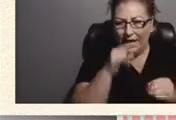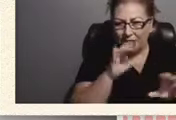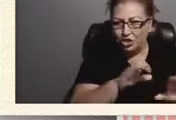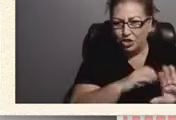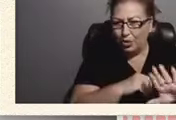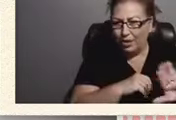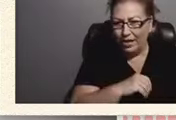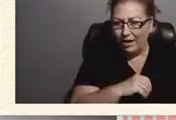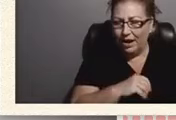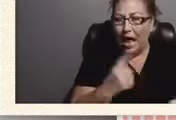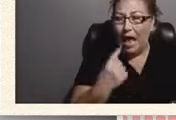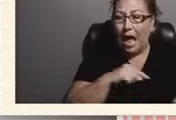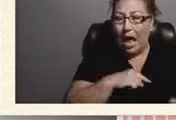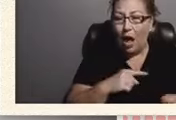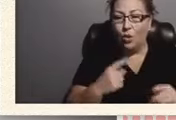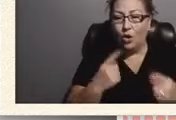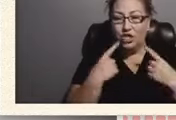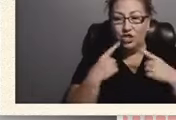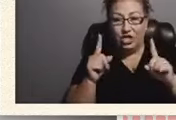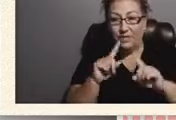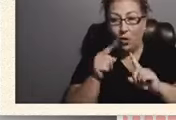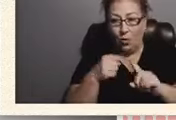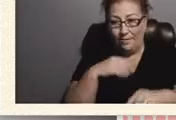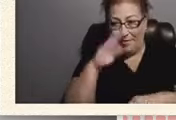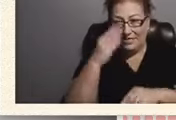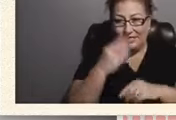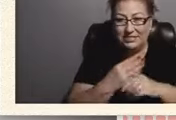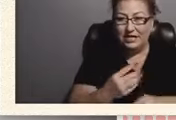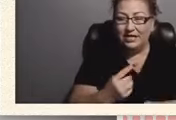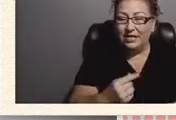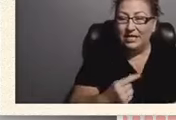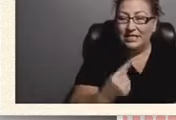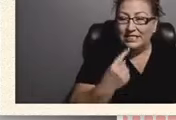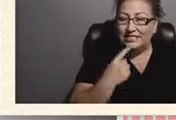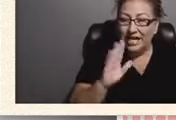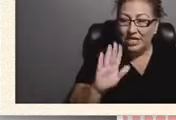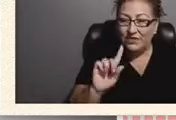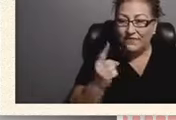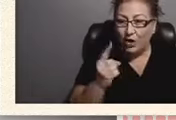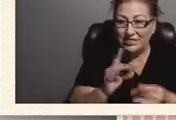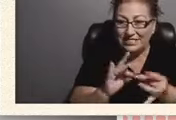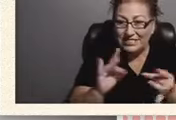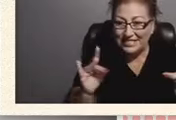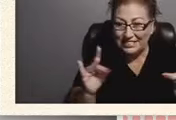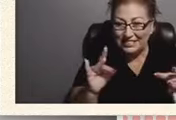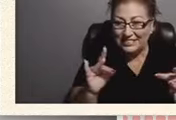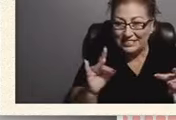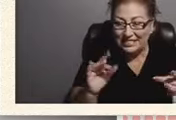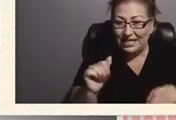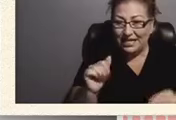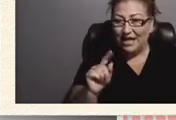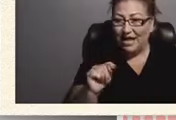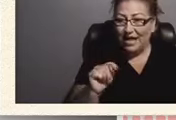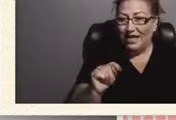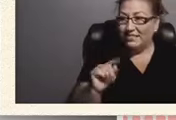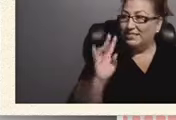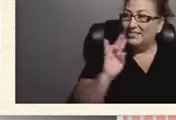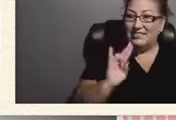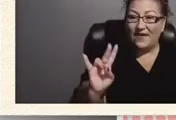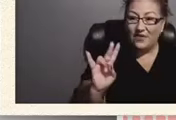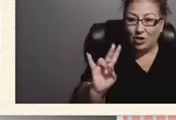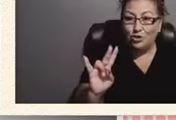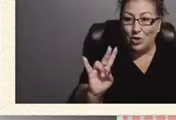when my son saved his first sentence at years, seven years old. And